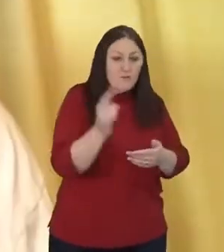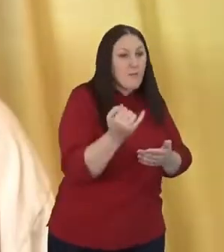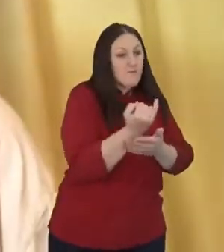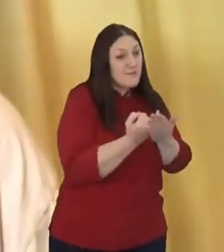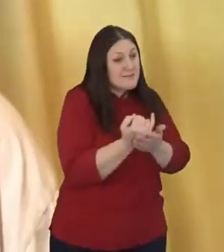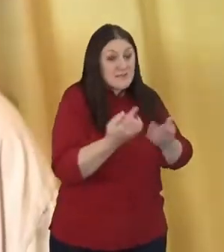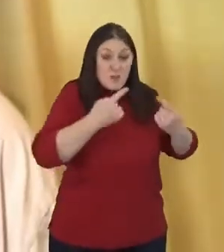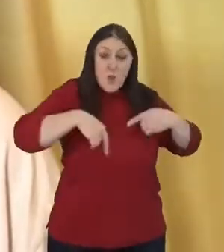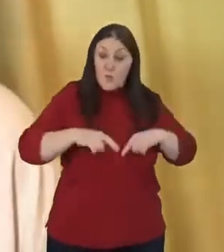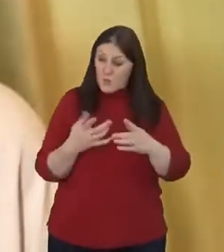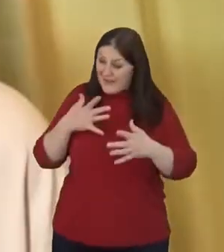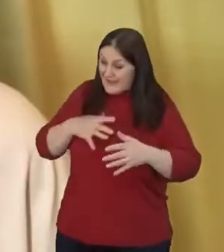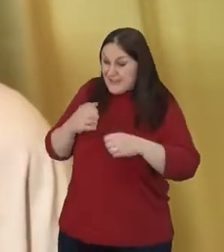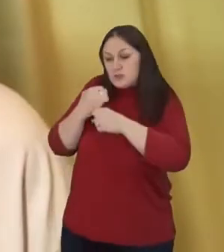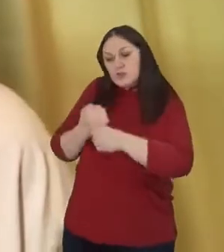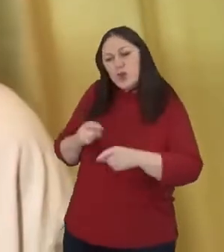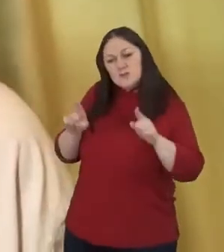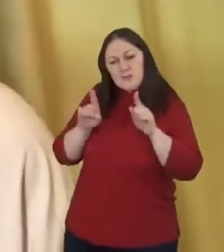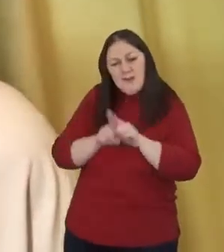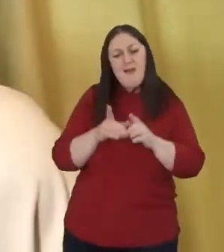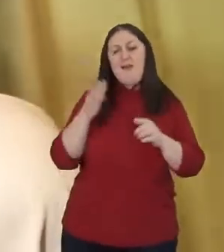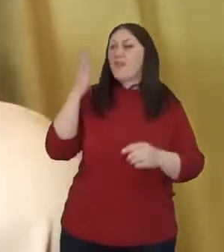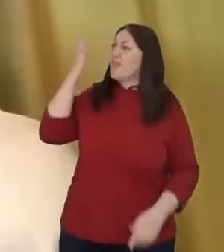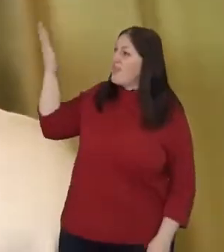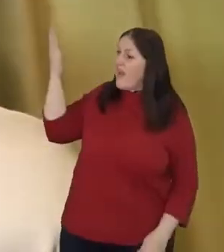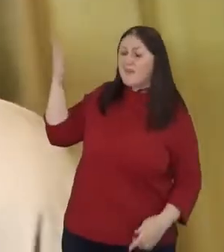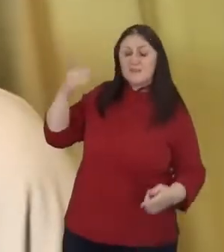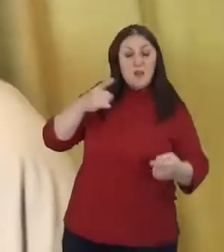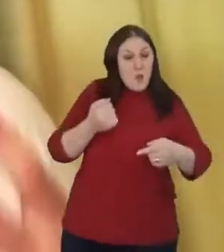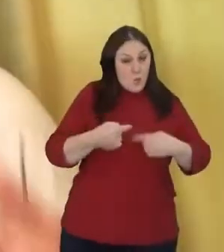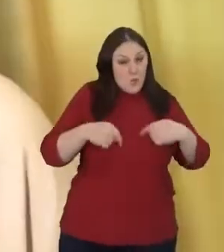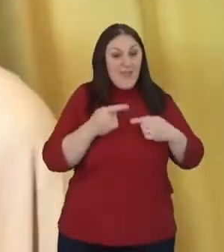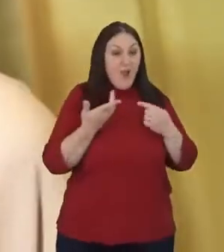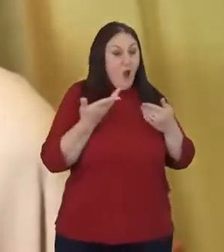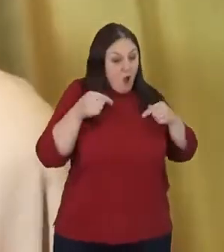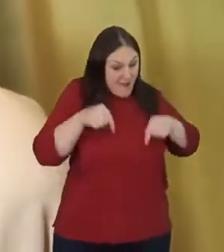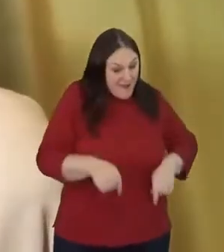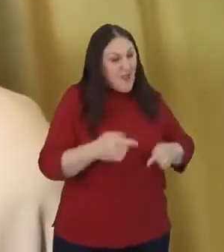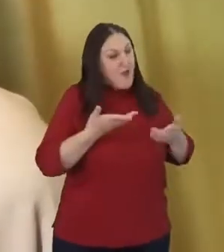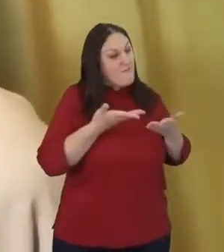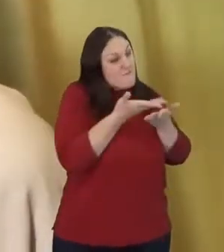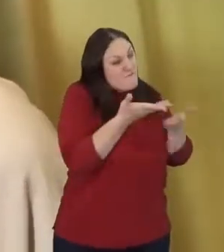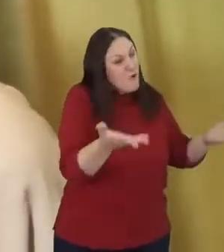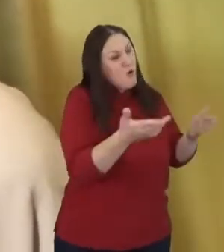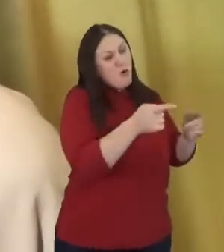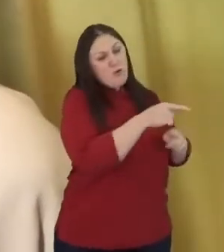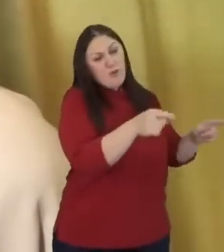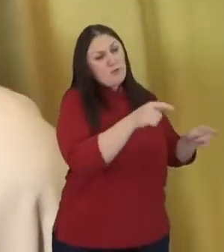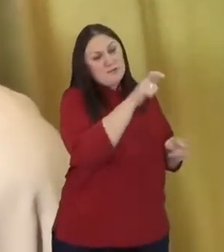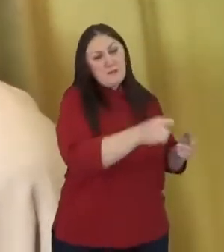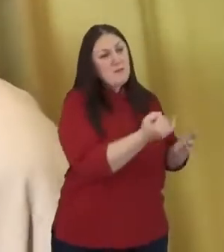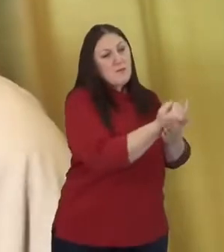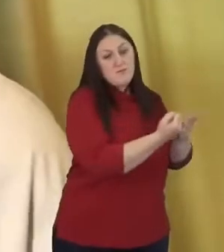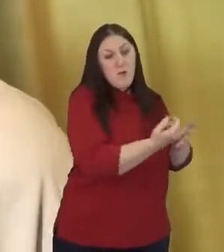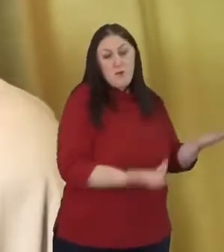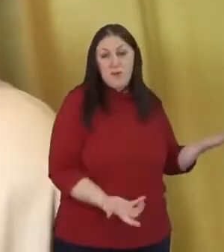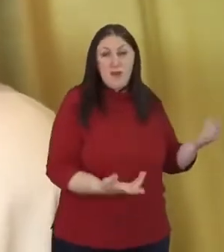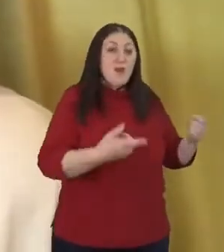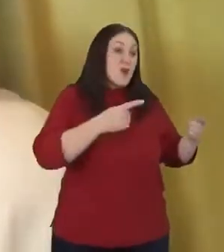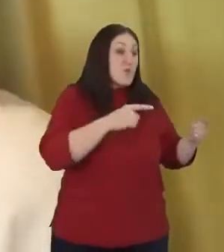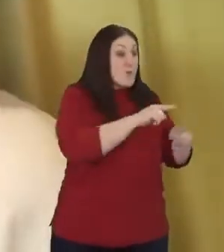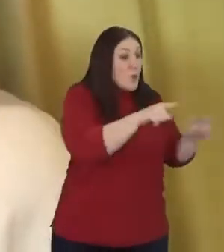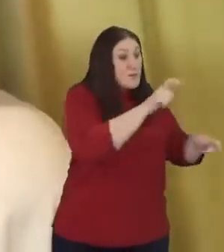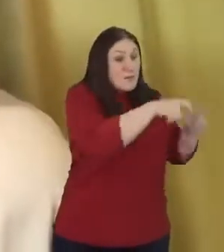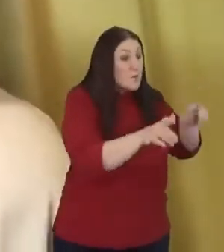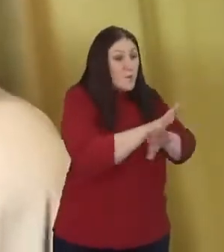broken. That the church is a place where imperfect people can come and fall in